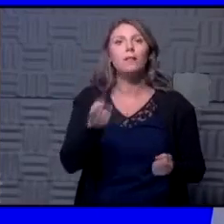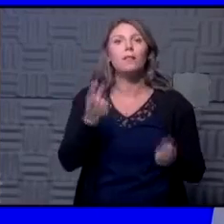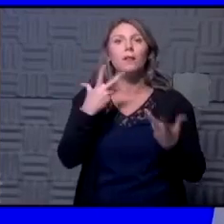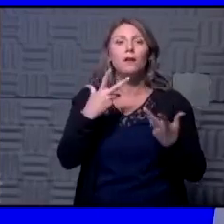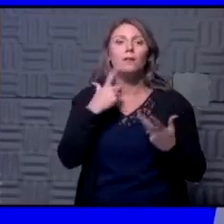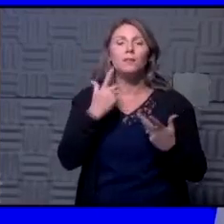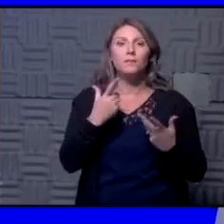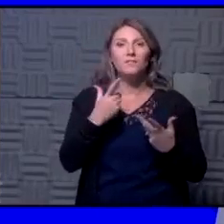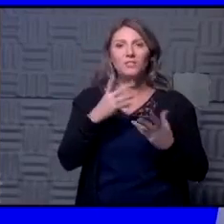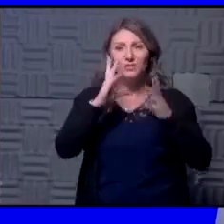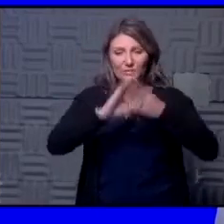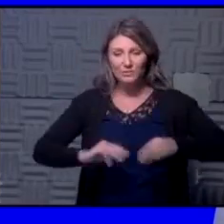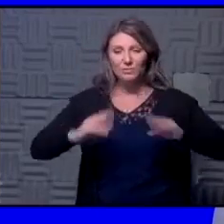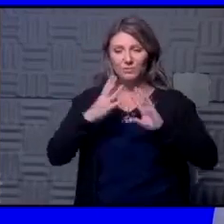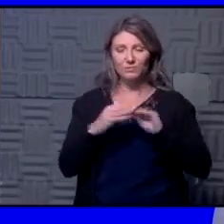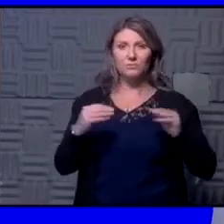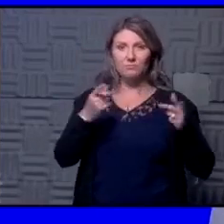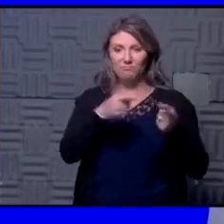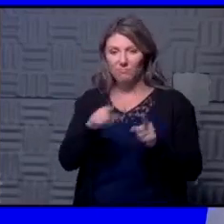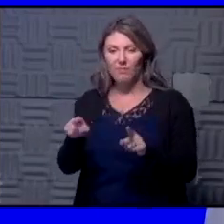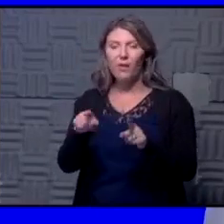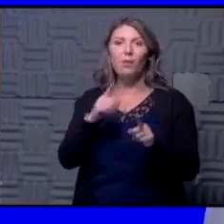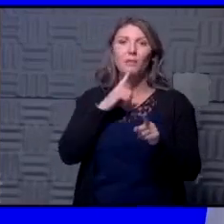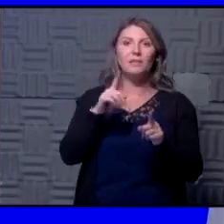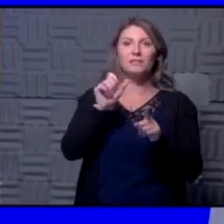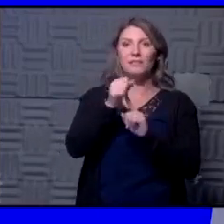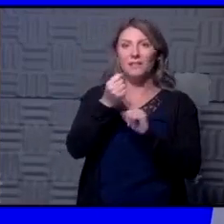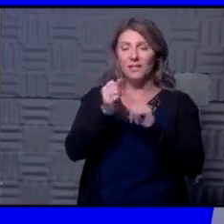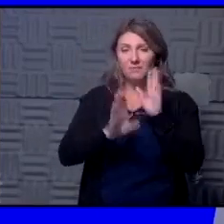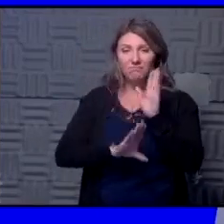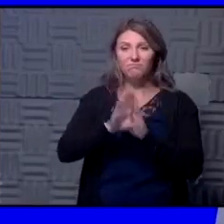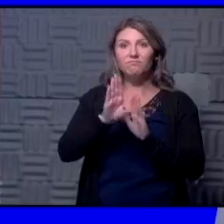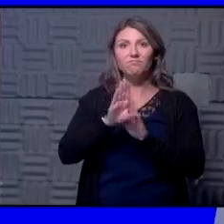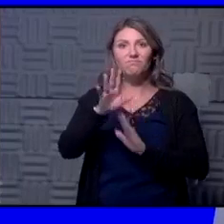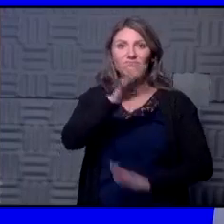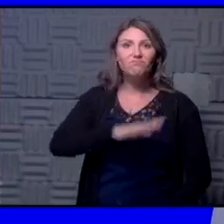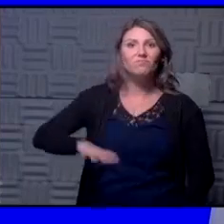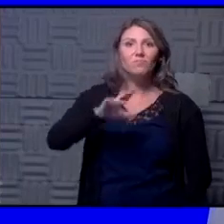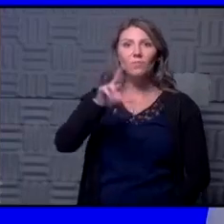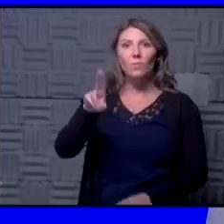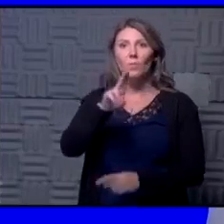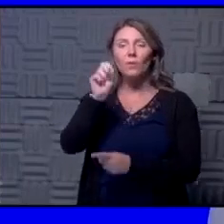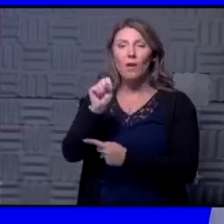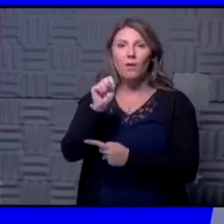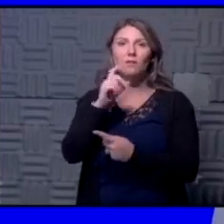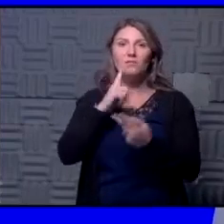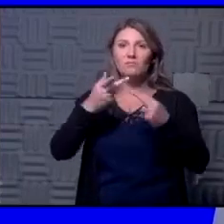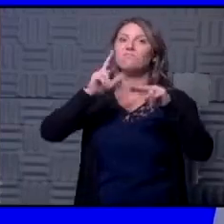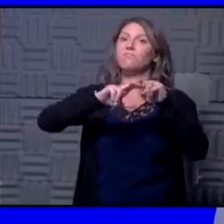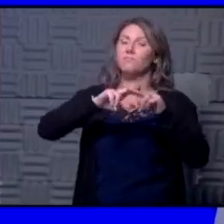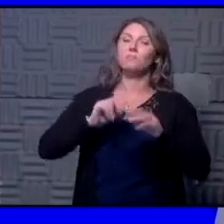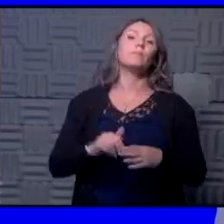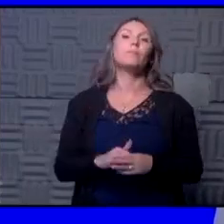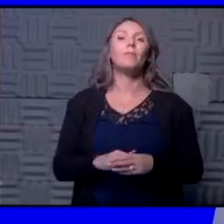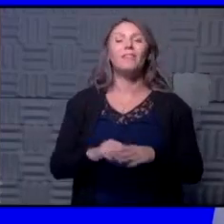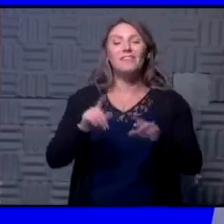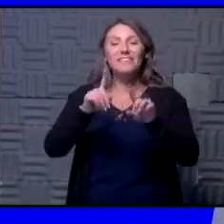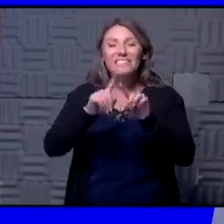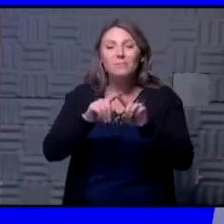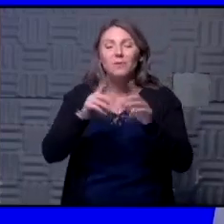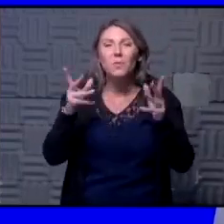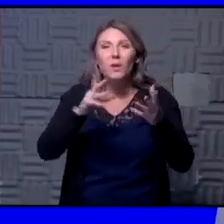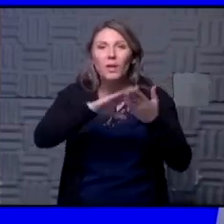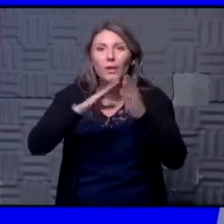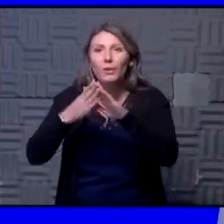there have been a lot of stories that certainly cases are on the rise around the united states and especially depending on what